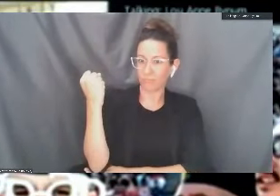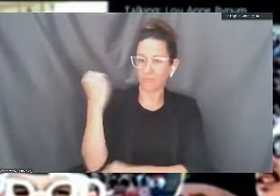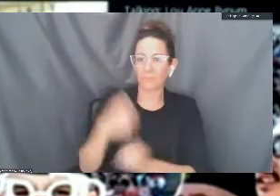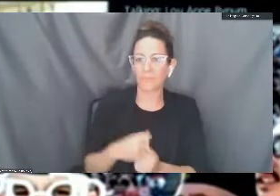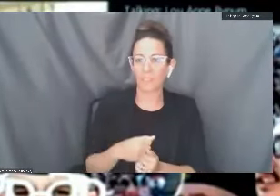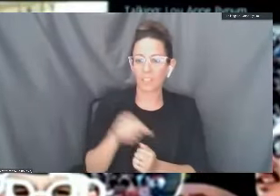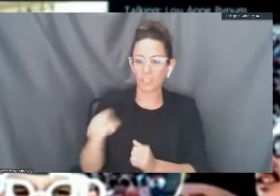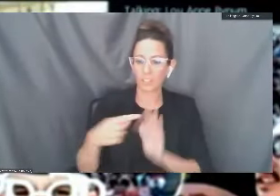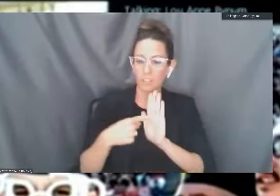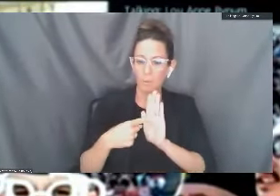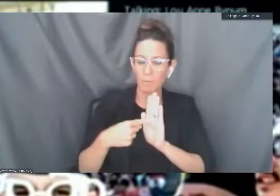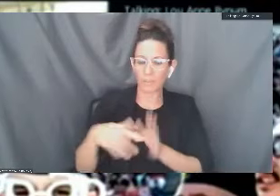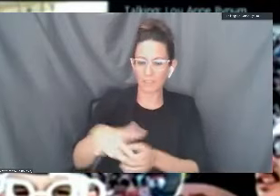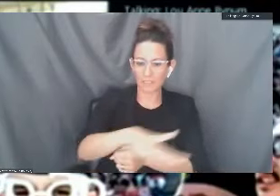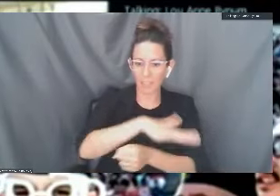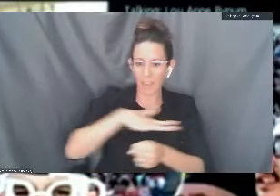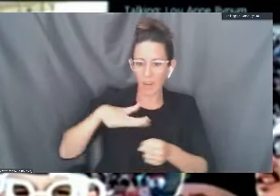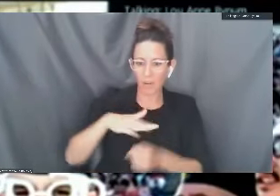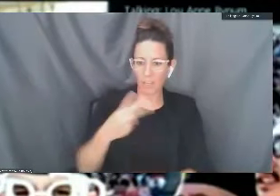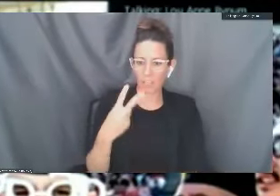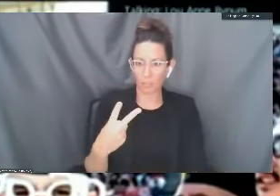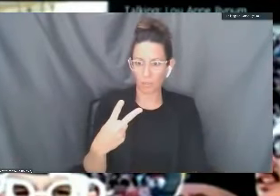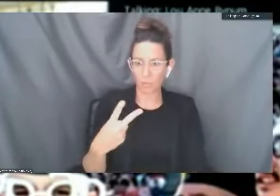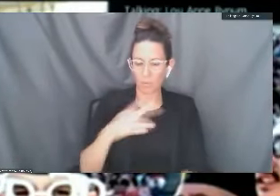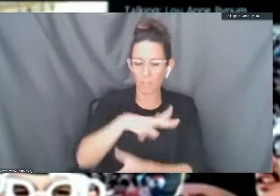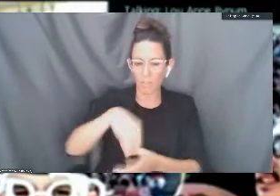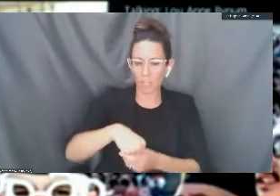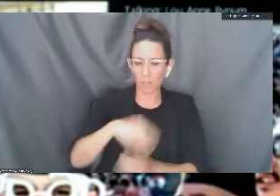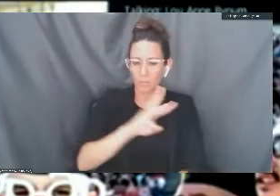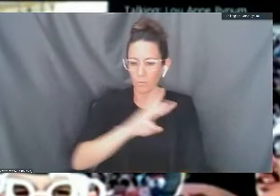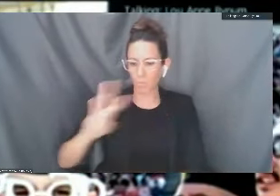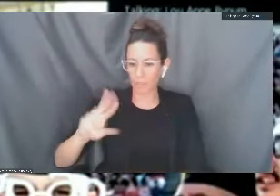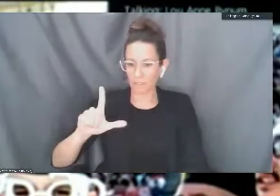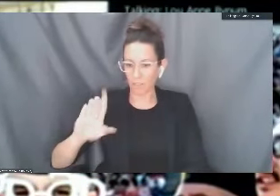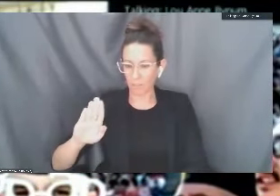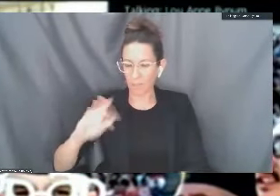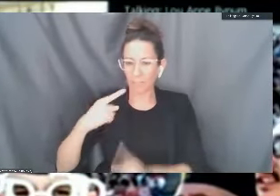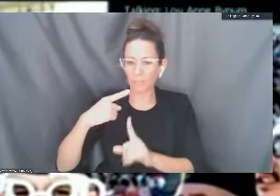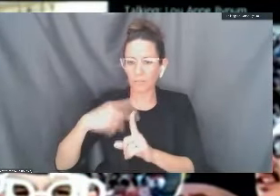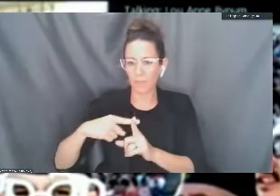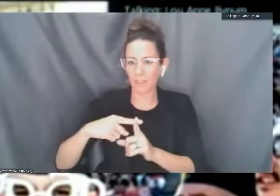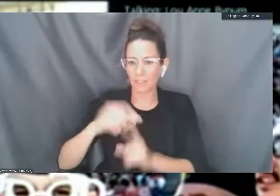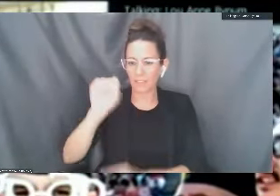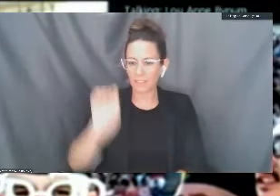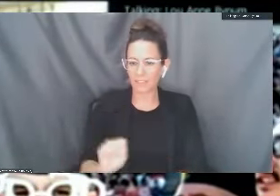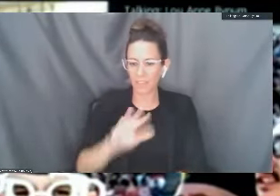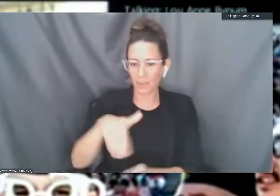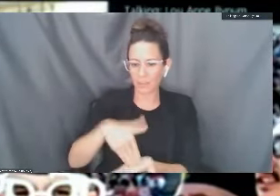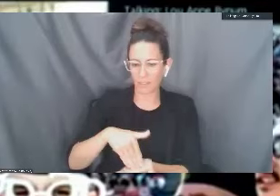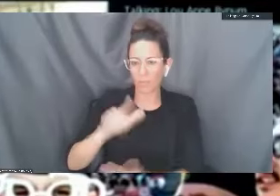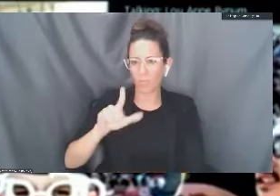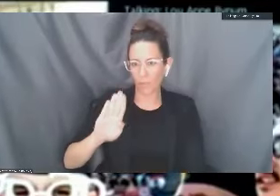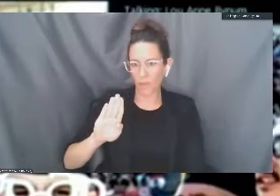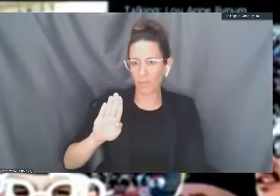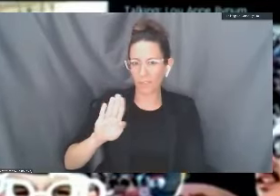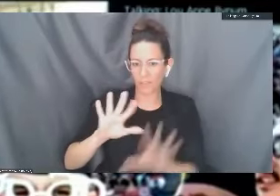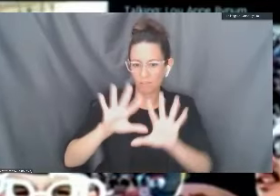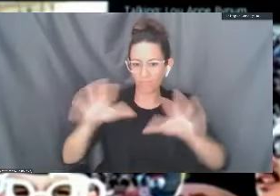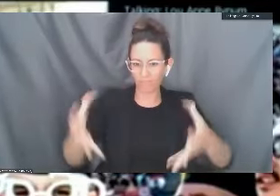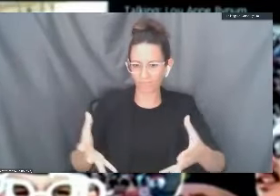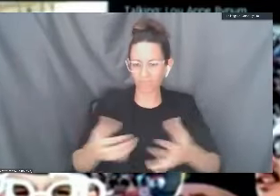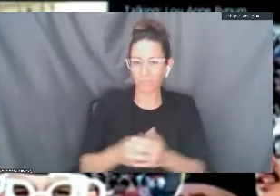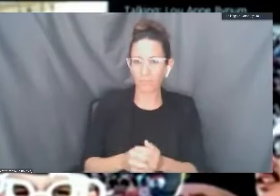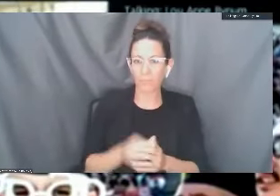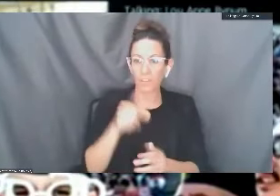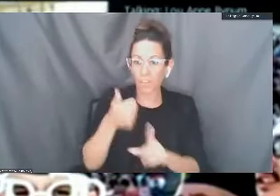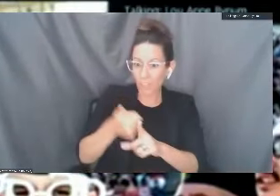represents area two, which is all of the west side and parts of south central Long Beach. She also